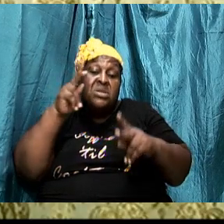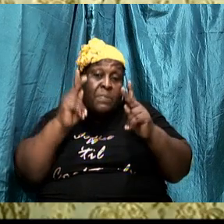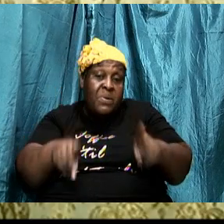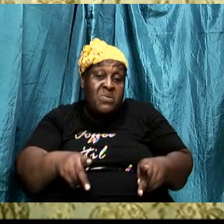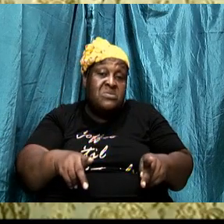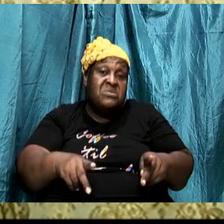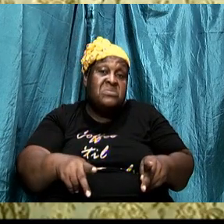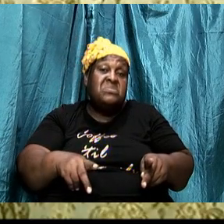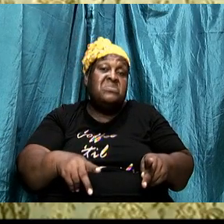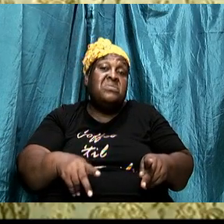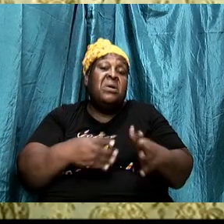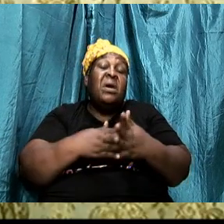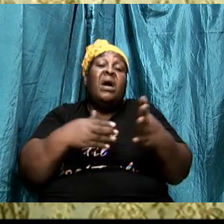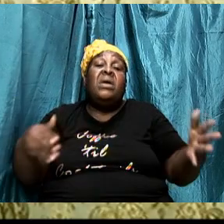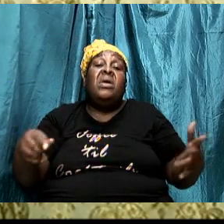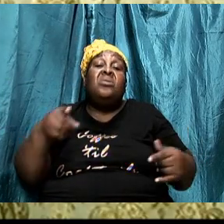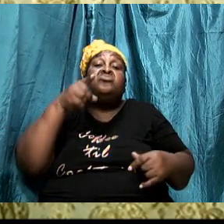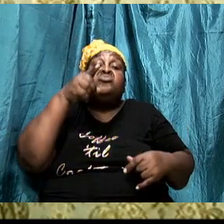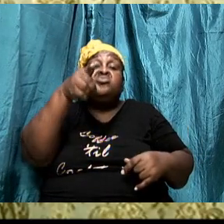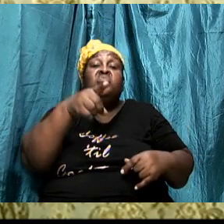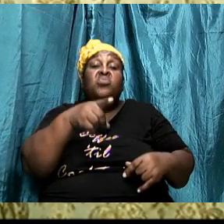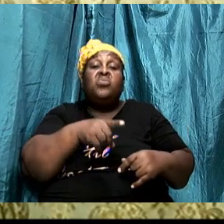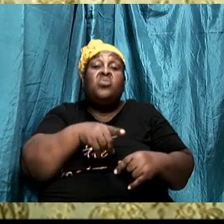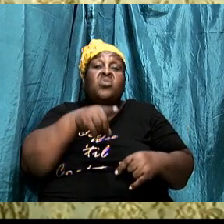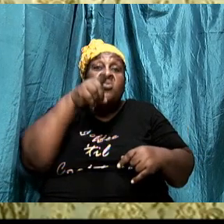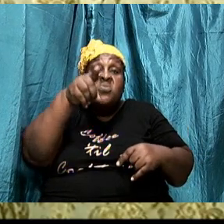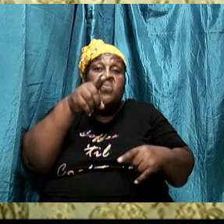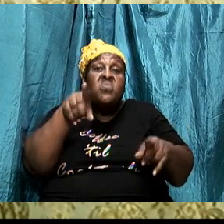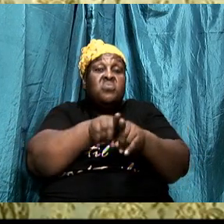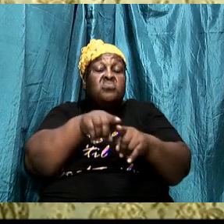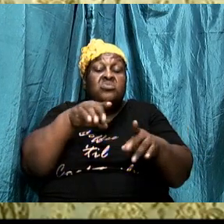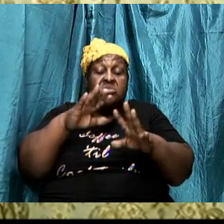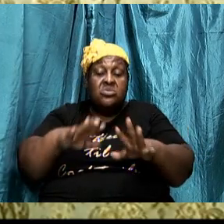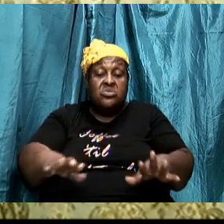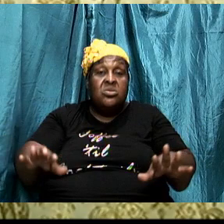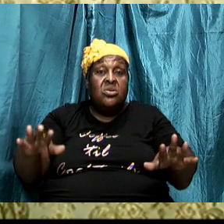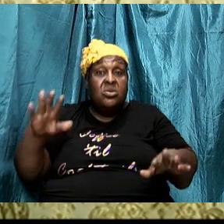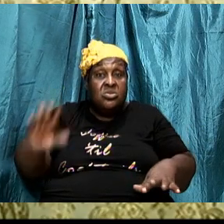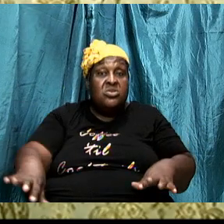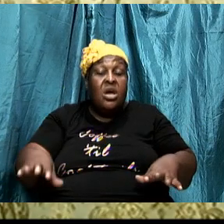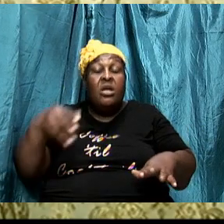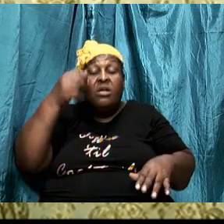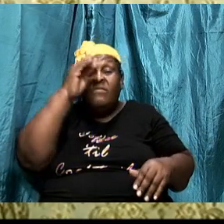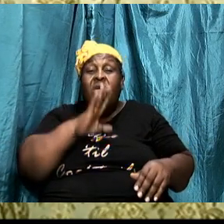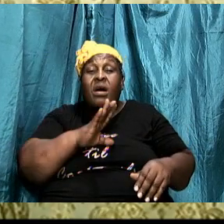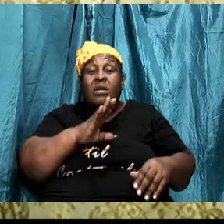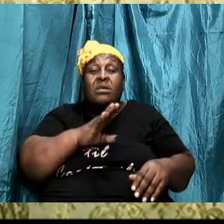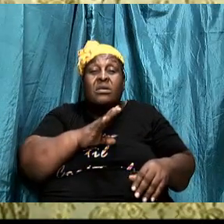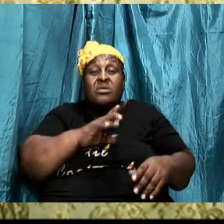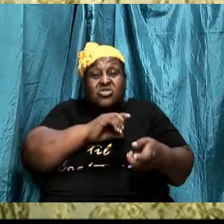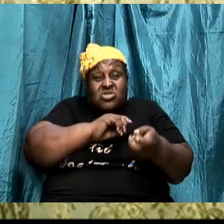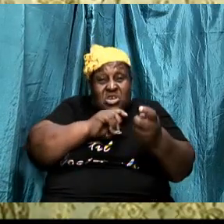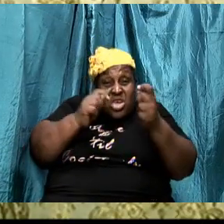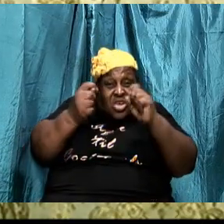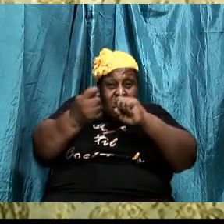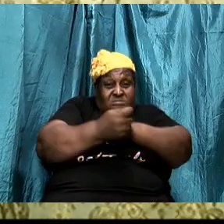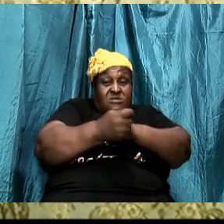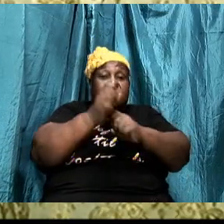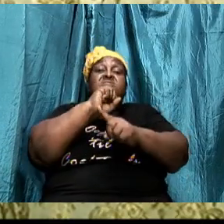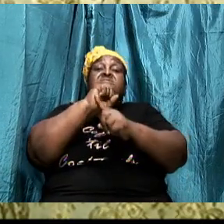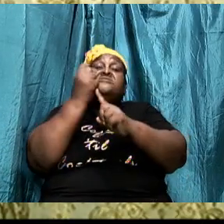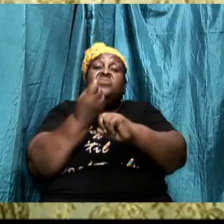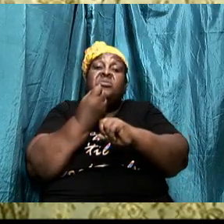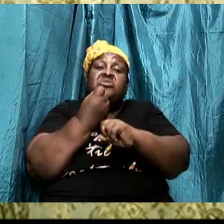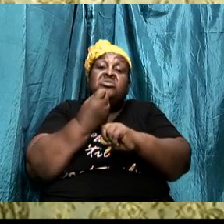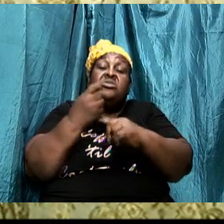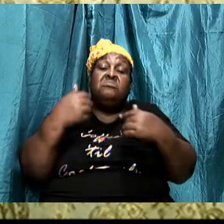a child of God should be able to turn that situation talk to God about that situation and have